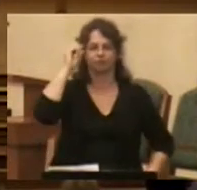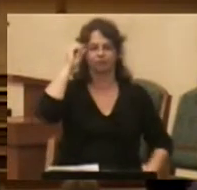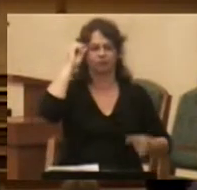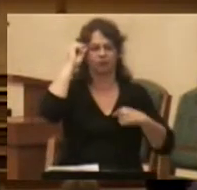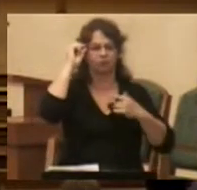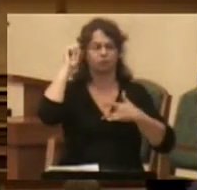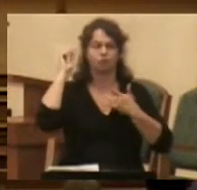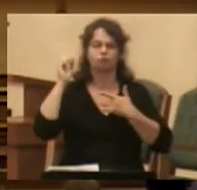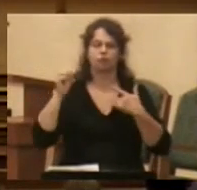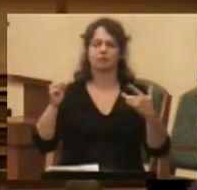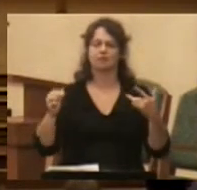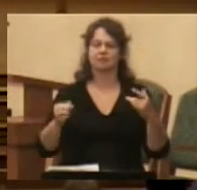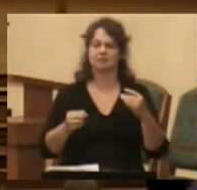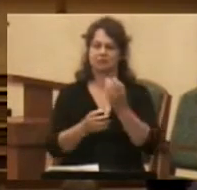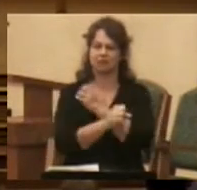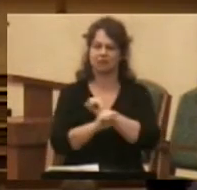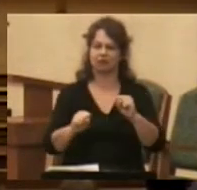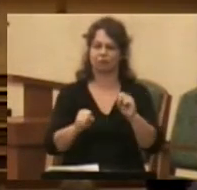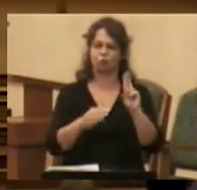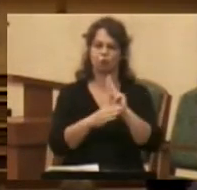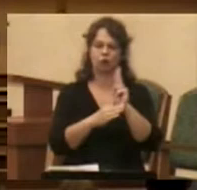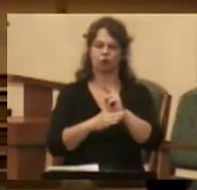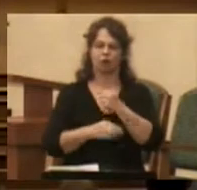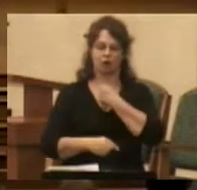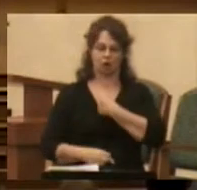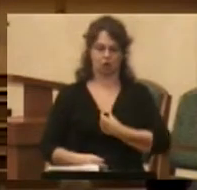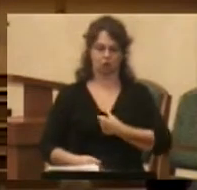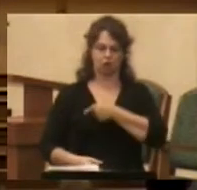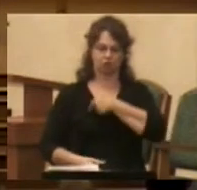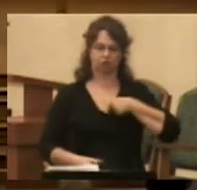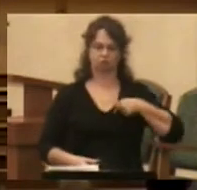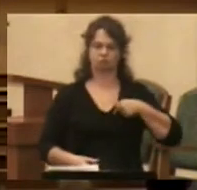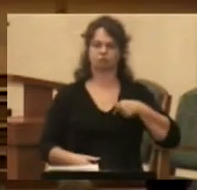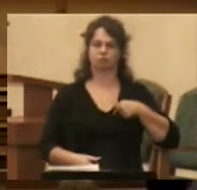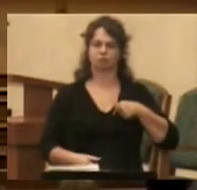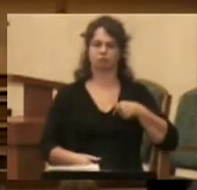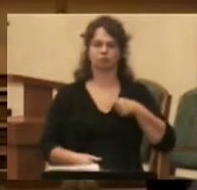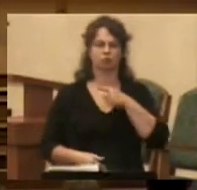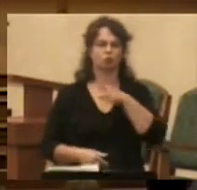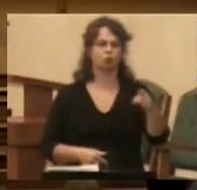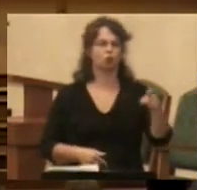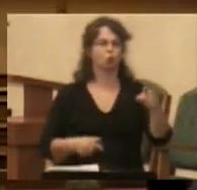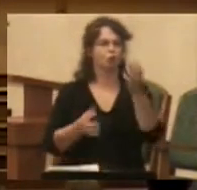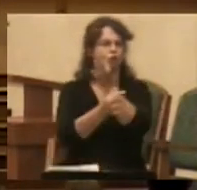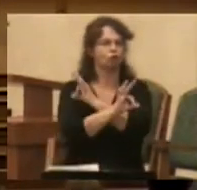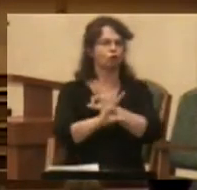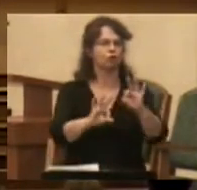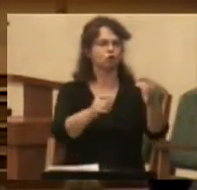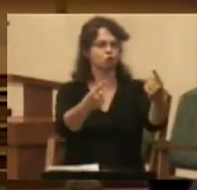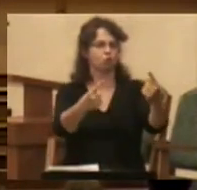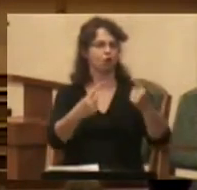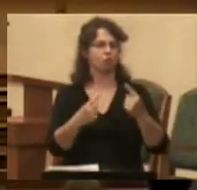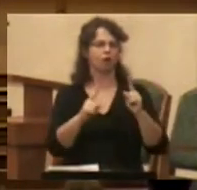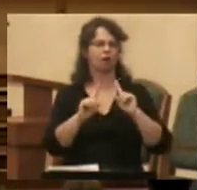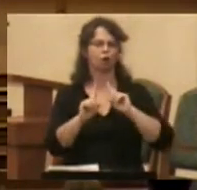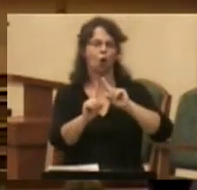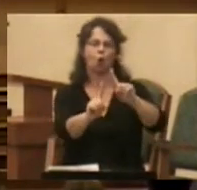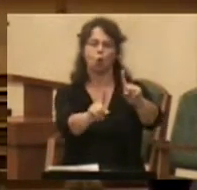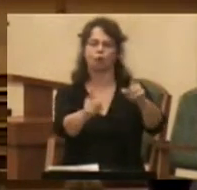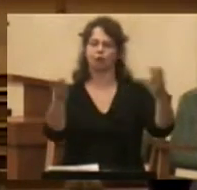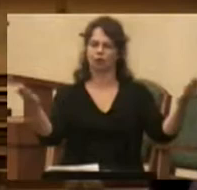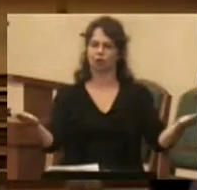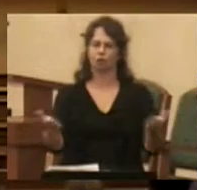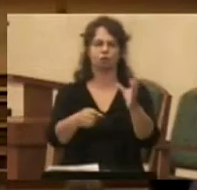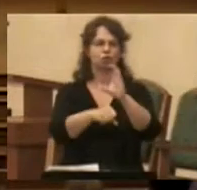safe wearing a cross to this house of worship. You are free to come and go in this house of worship